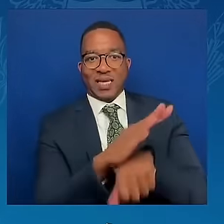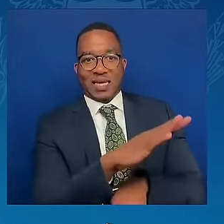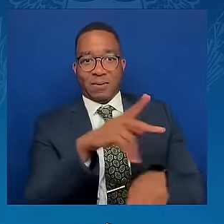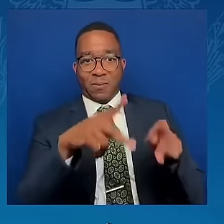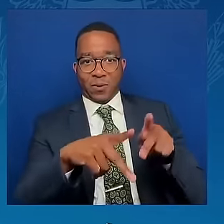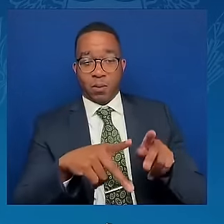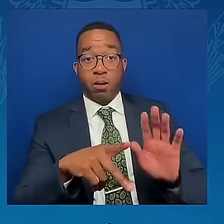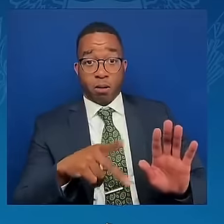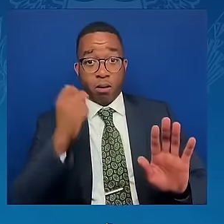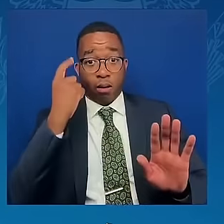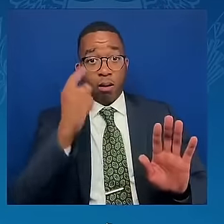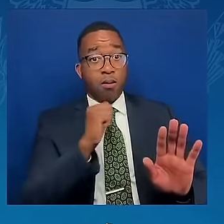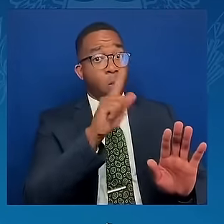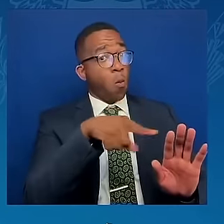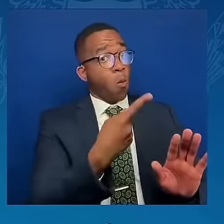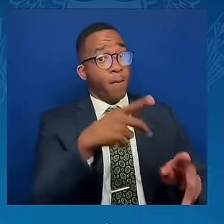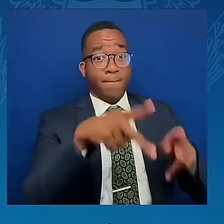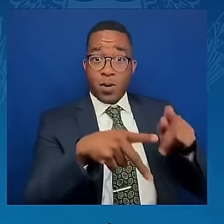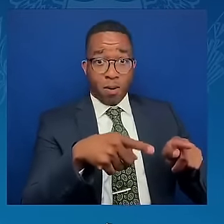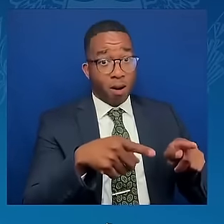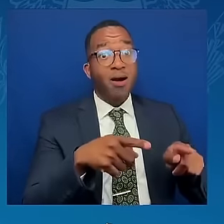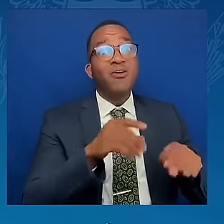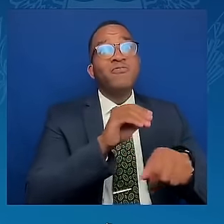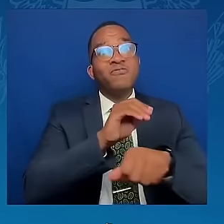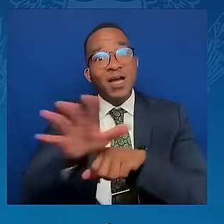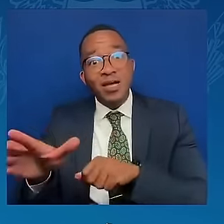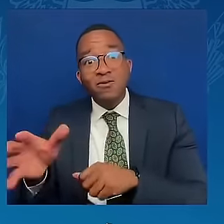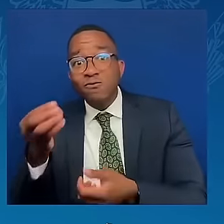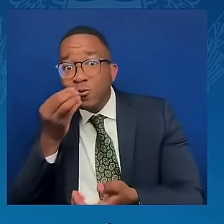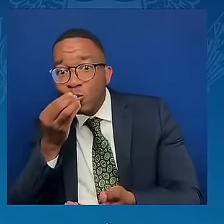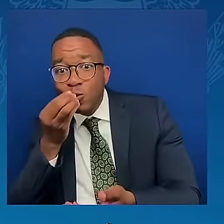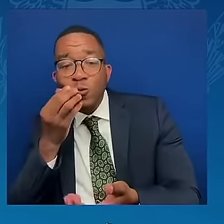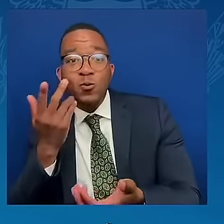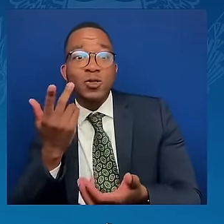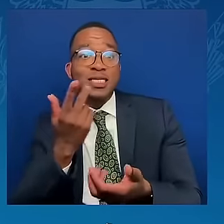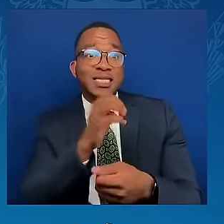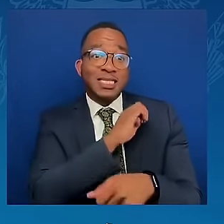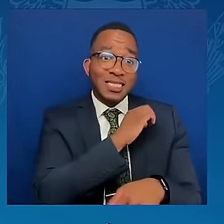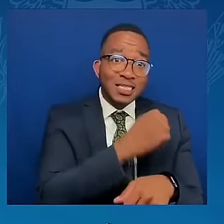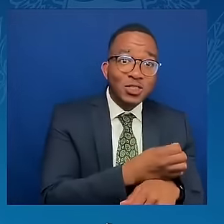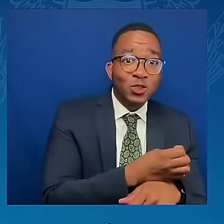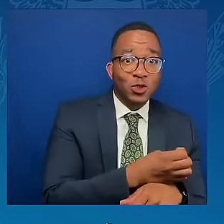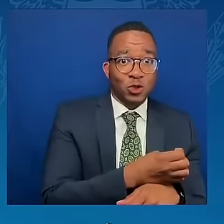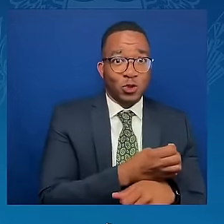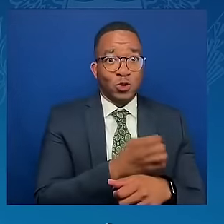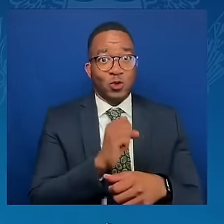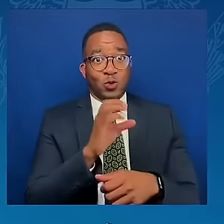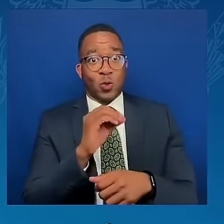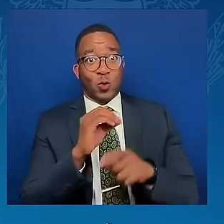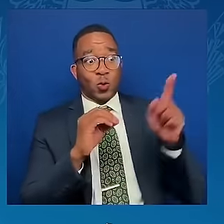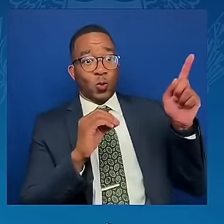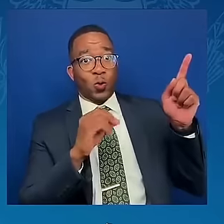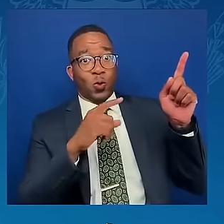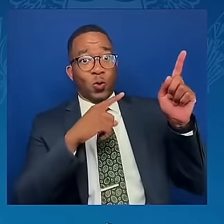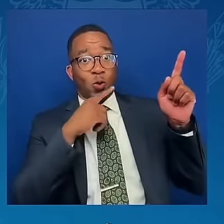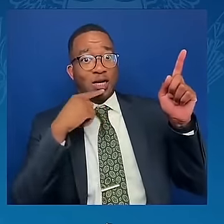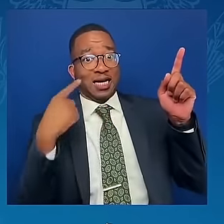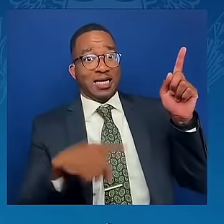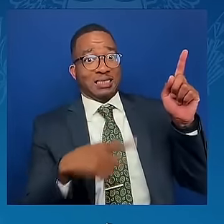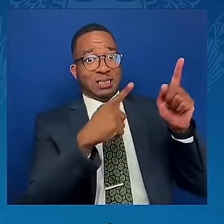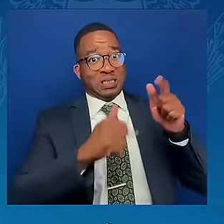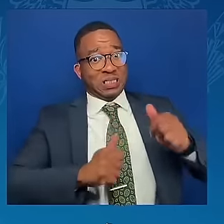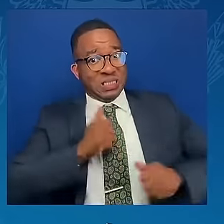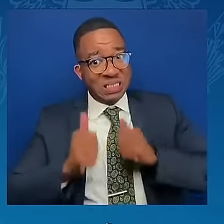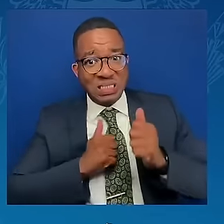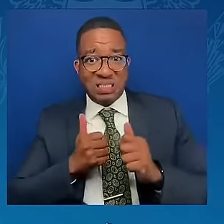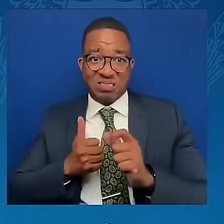security and energy supplies. Russia's aggression is also an attack on international rules and norms